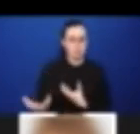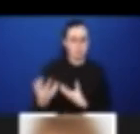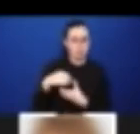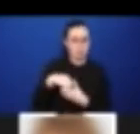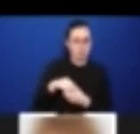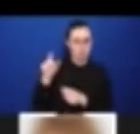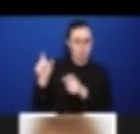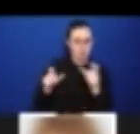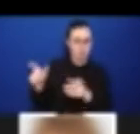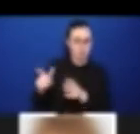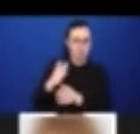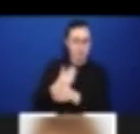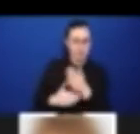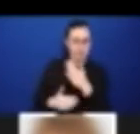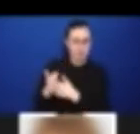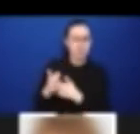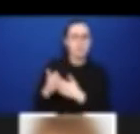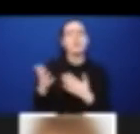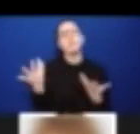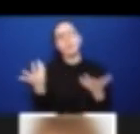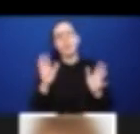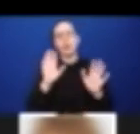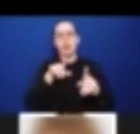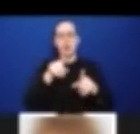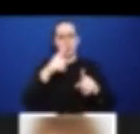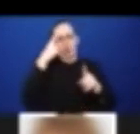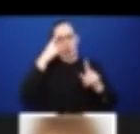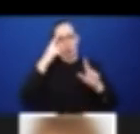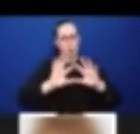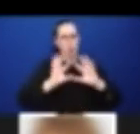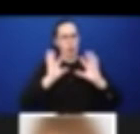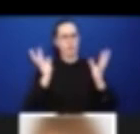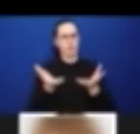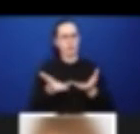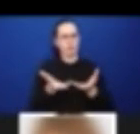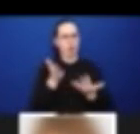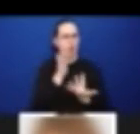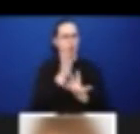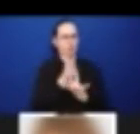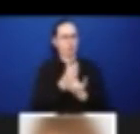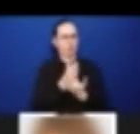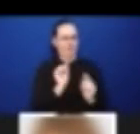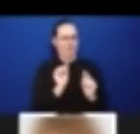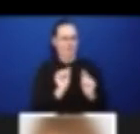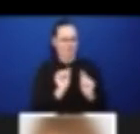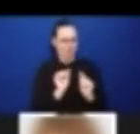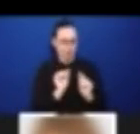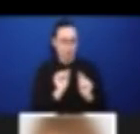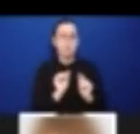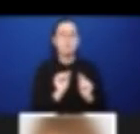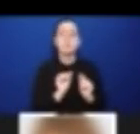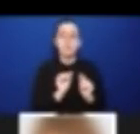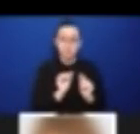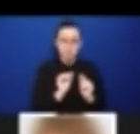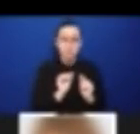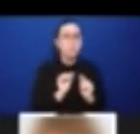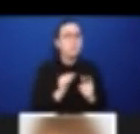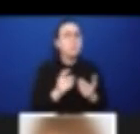And it, it really very much targeted the services and material material requirements